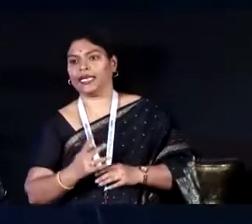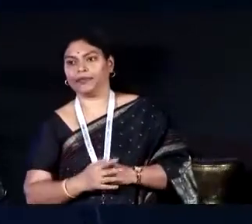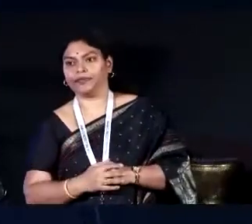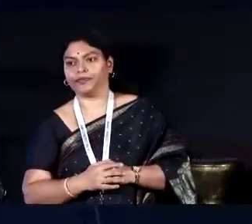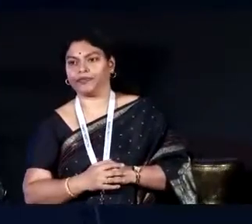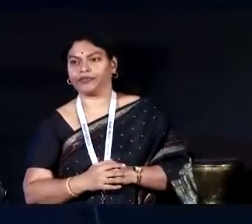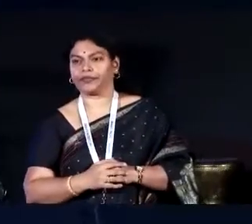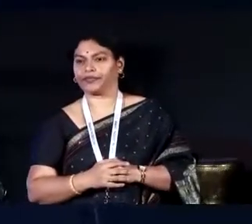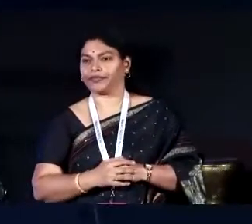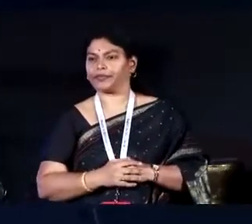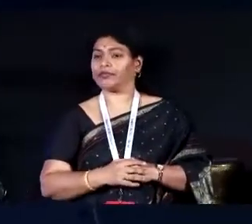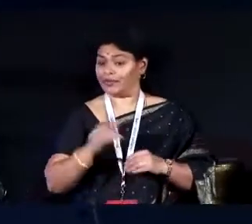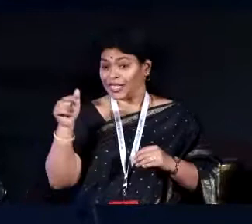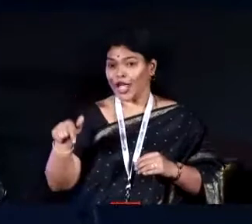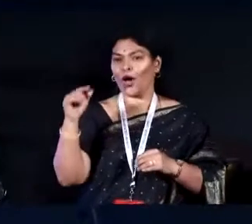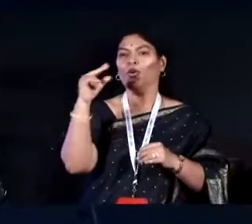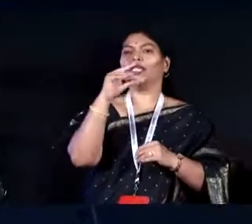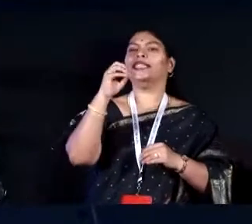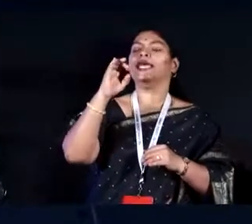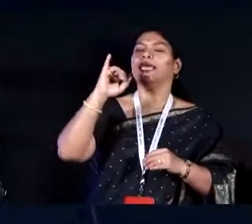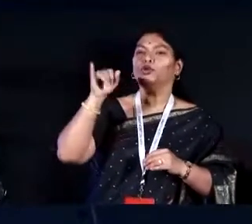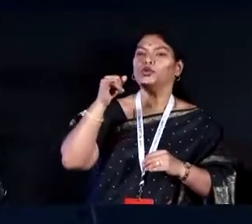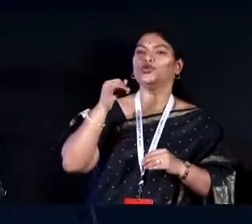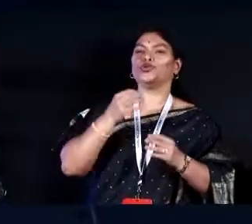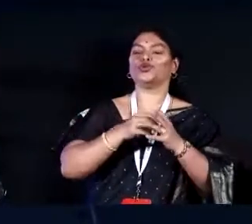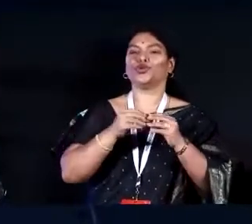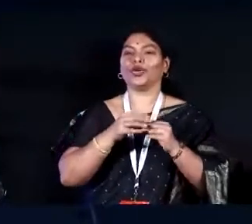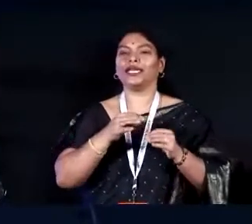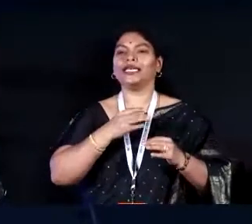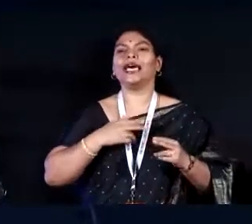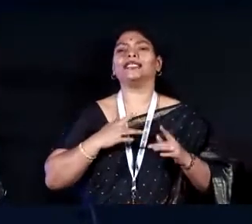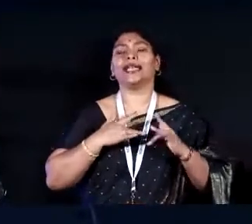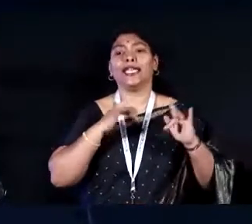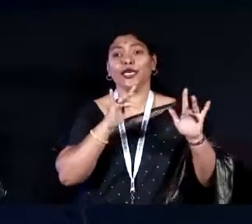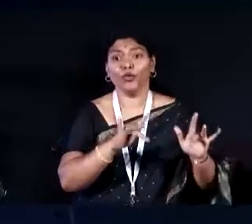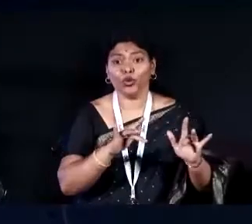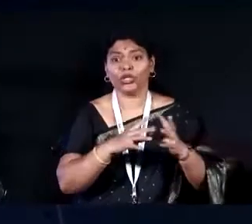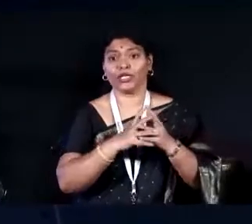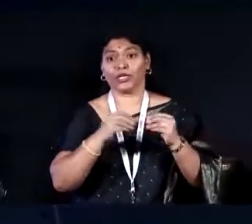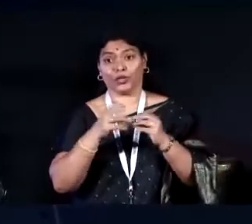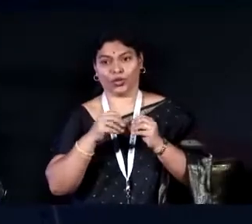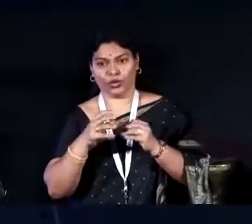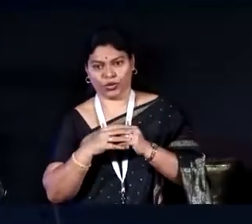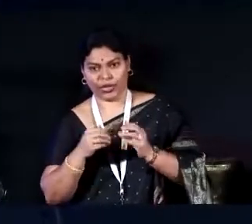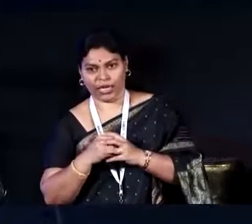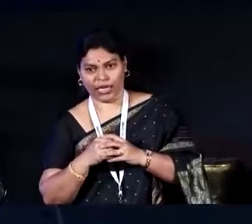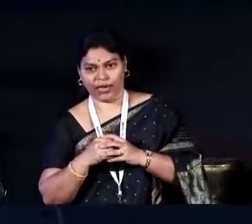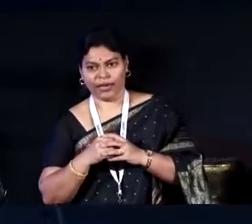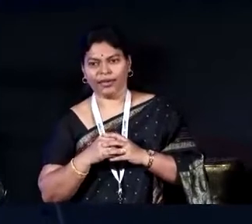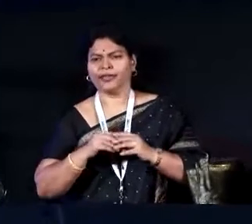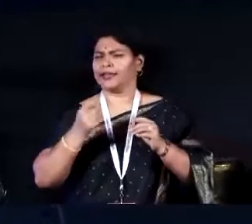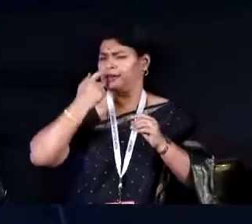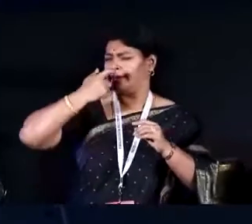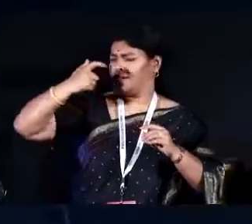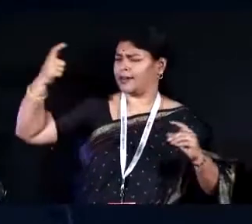Our story at Goonj are very emotional stories but our work is hard core logistics. We move like 3,000 tons of material from the richest cities